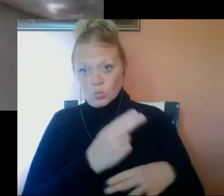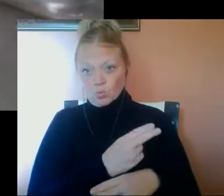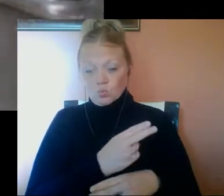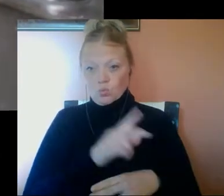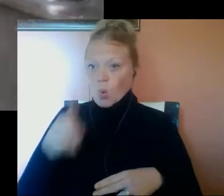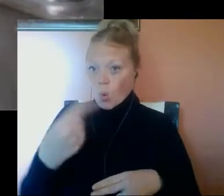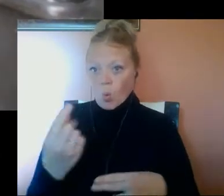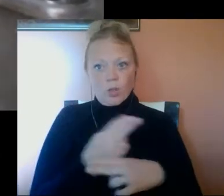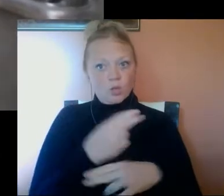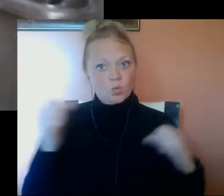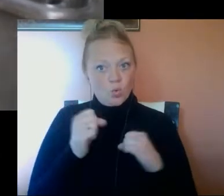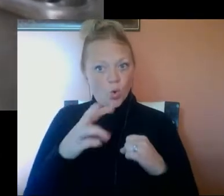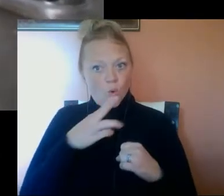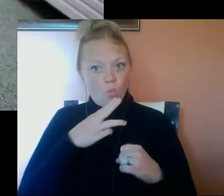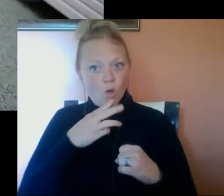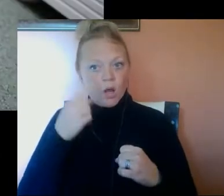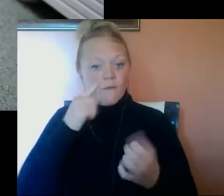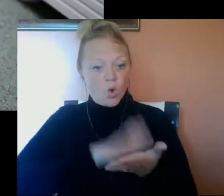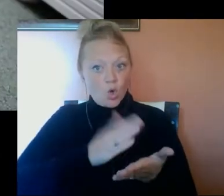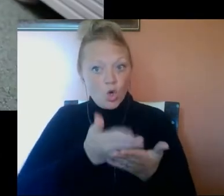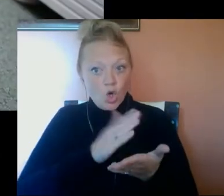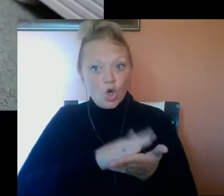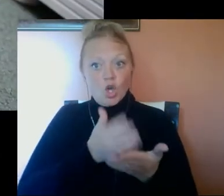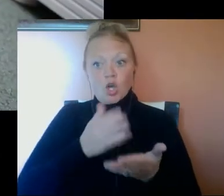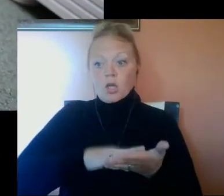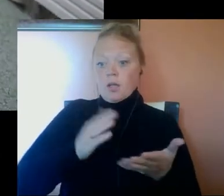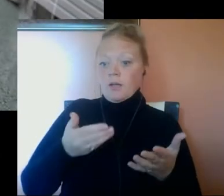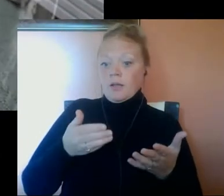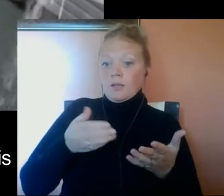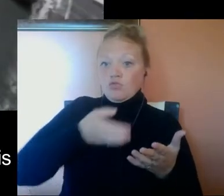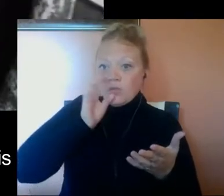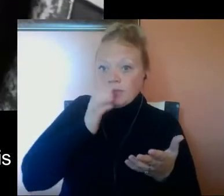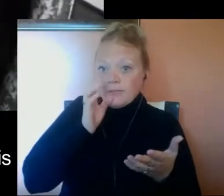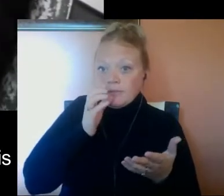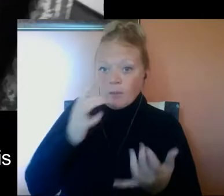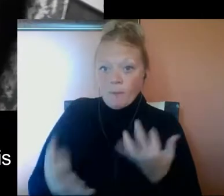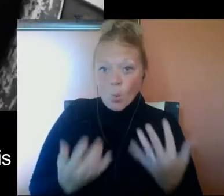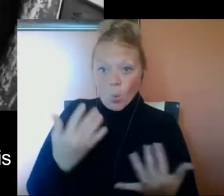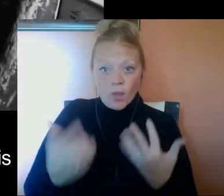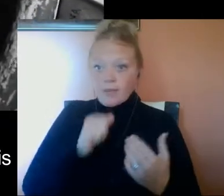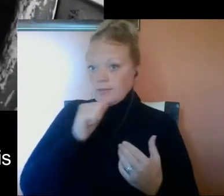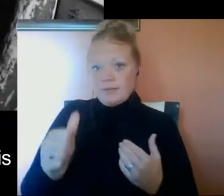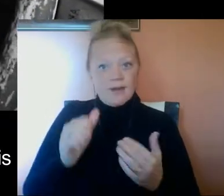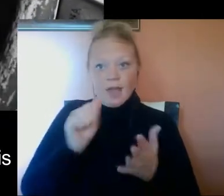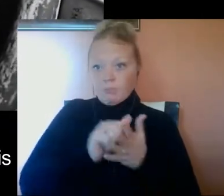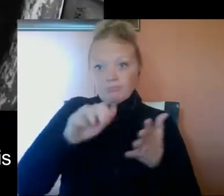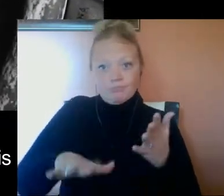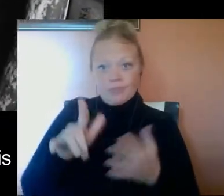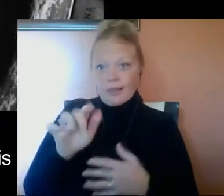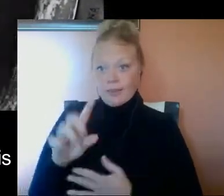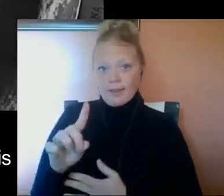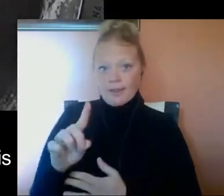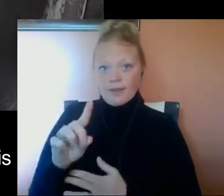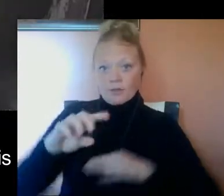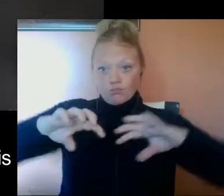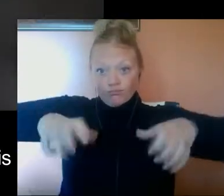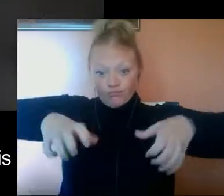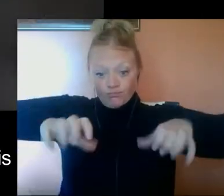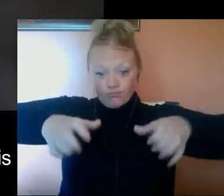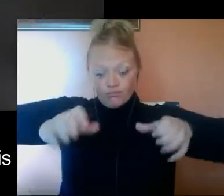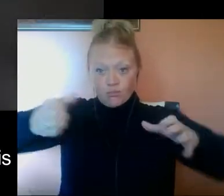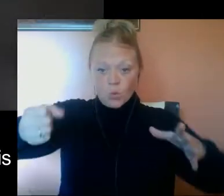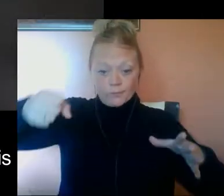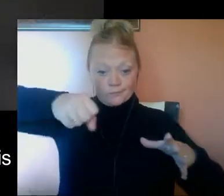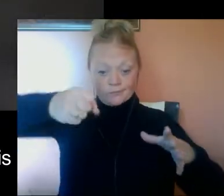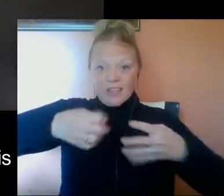use cold water for cooking, drinking, and making baby formula. Boiling water will not remove the lead. Faucet